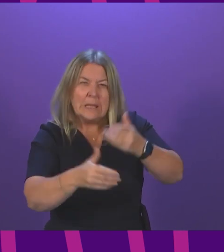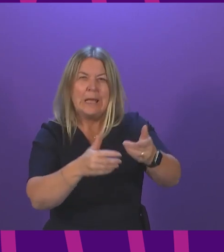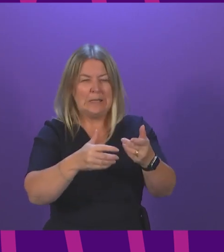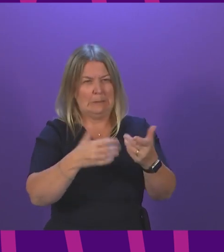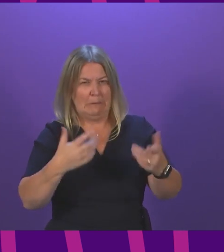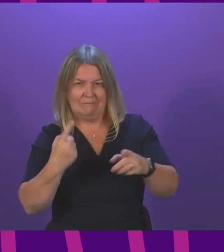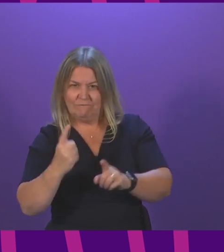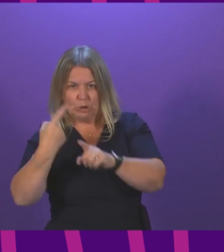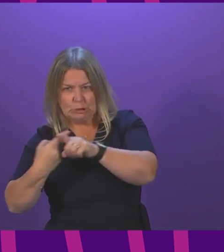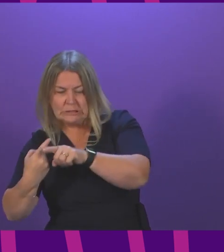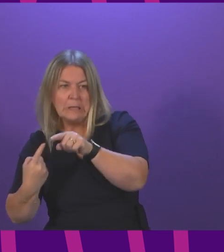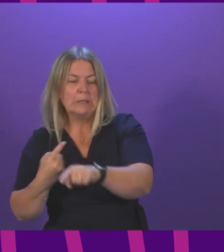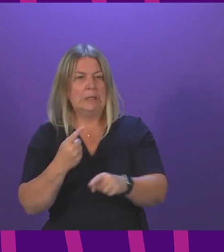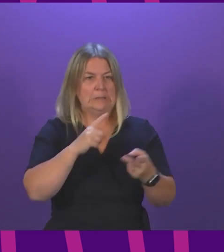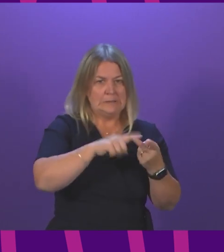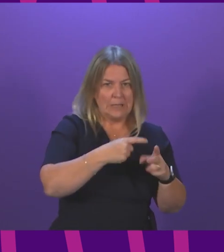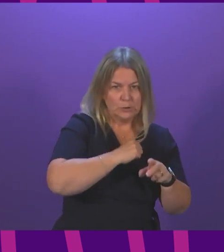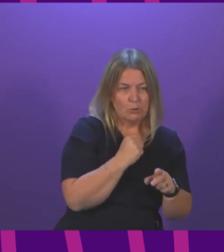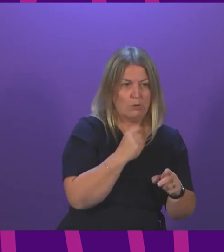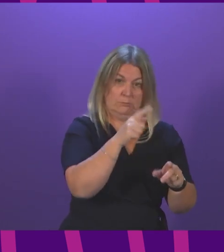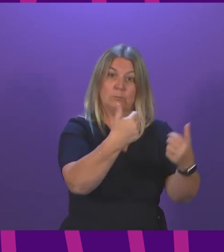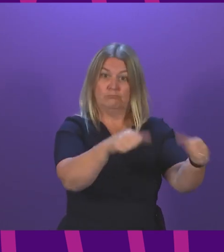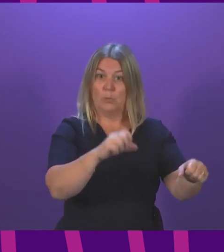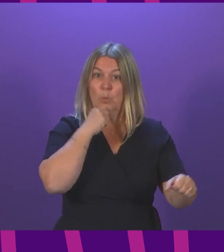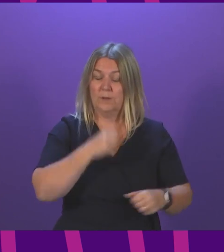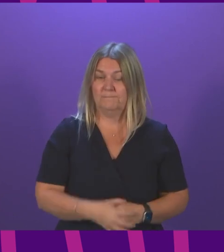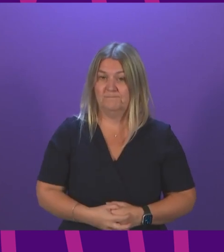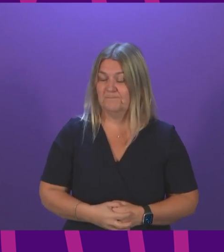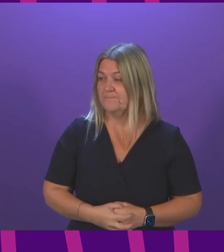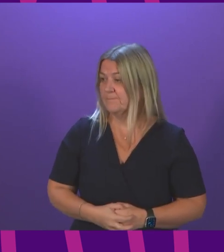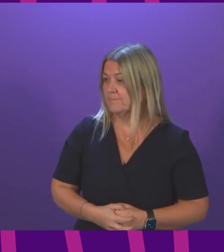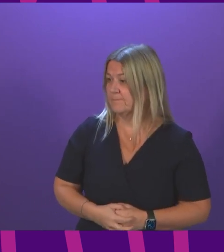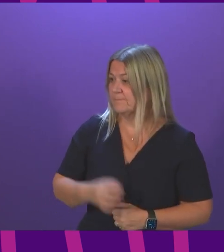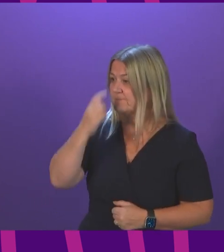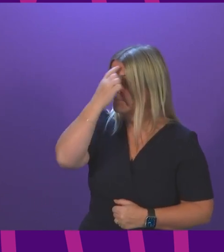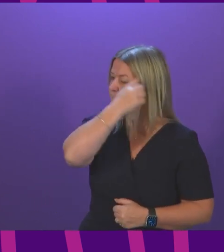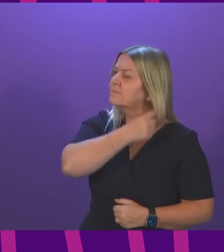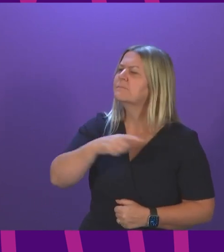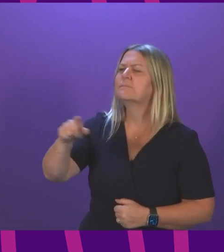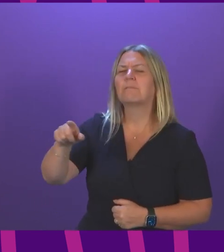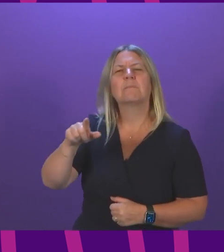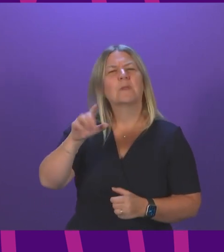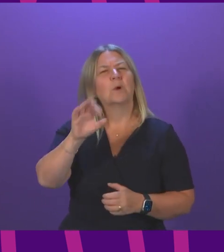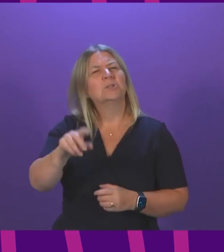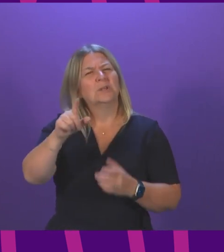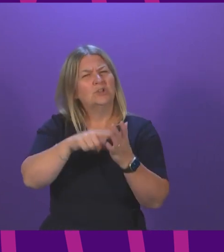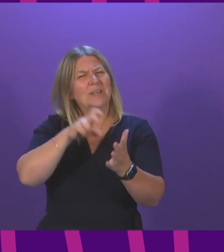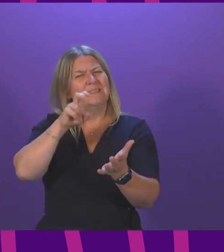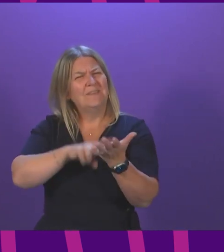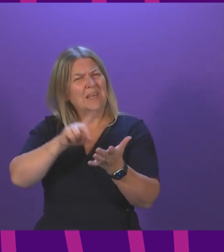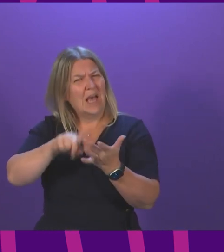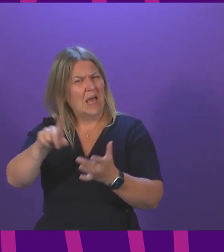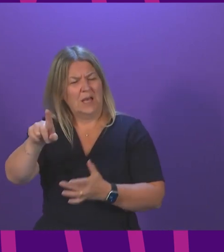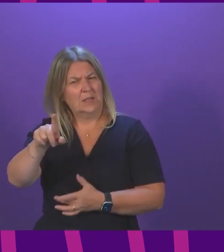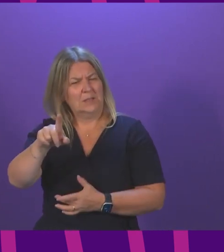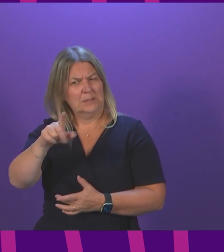McNeill, to be followed by John Mason. I am at a loss to understand why the GCVI do not consider police officers amongst being